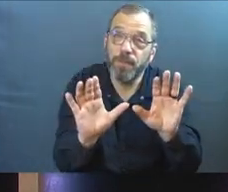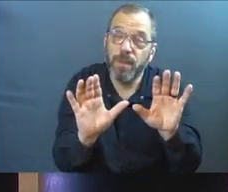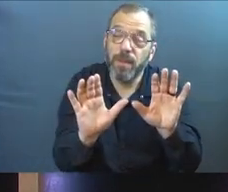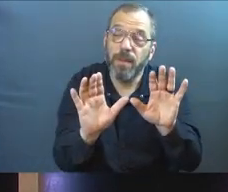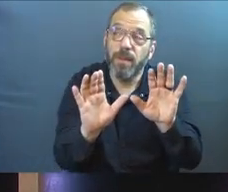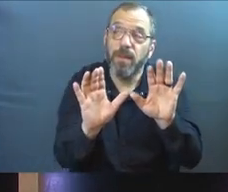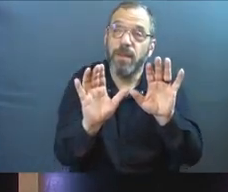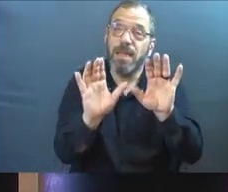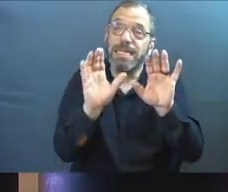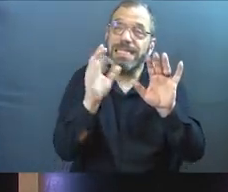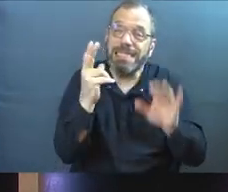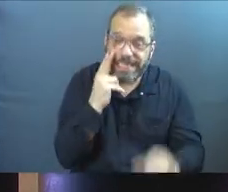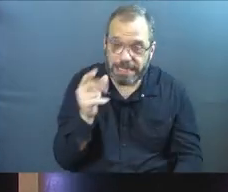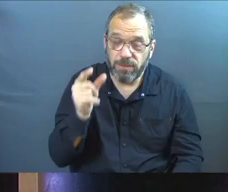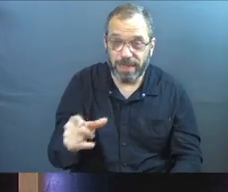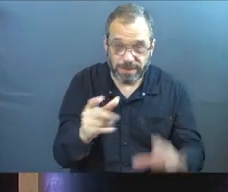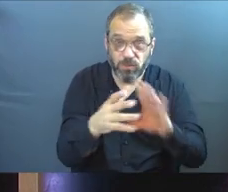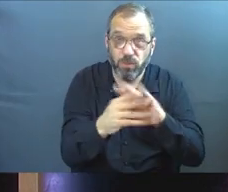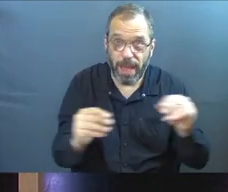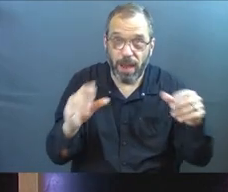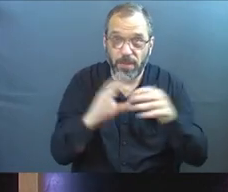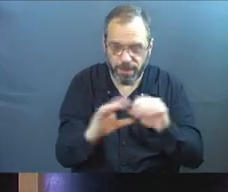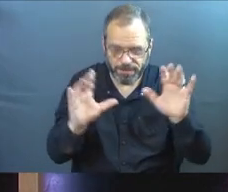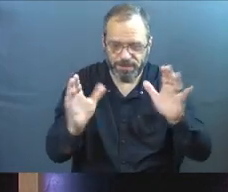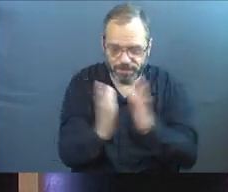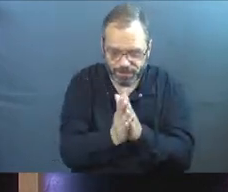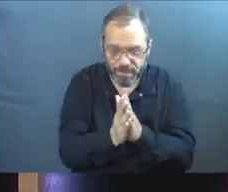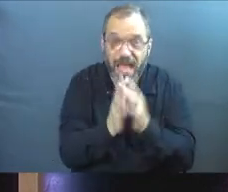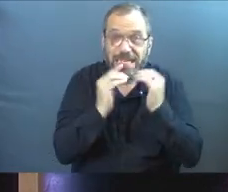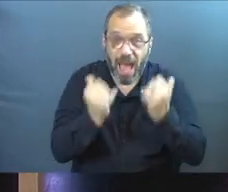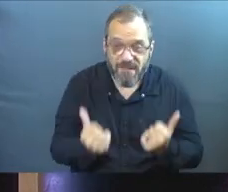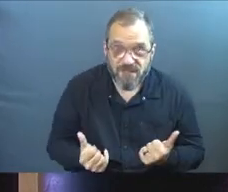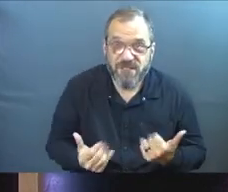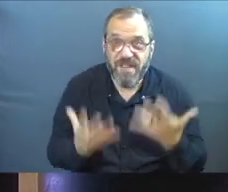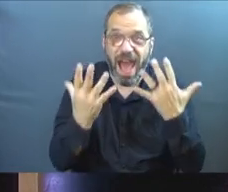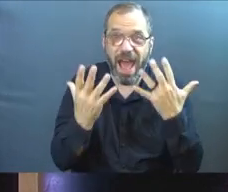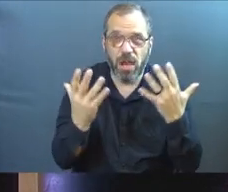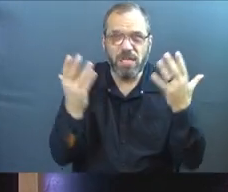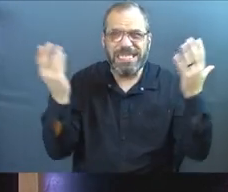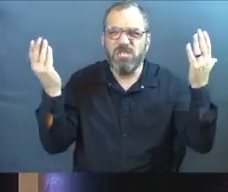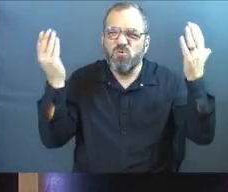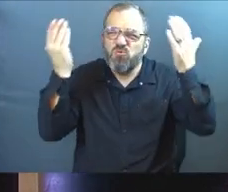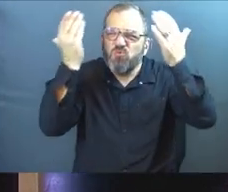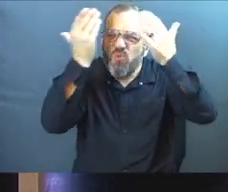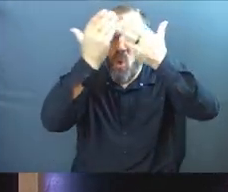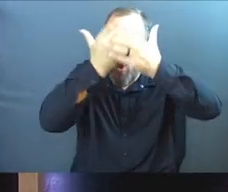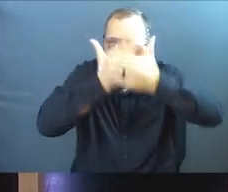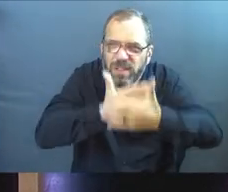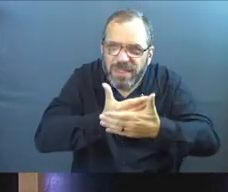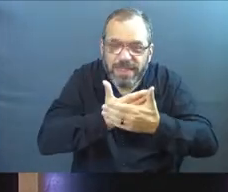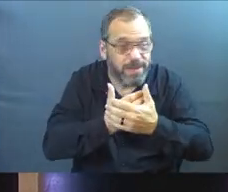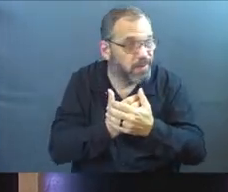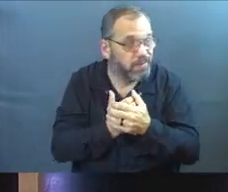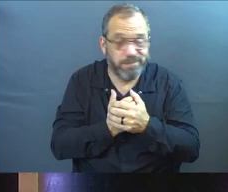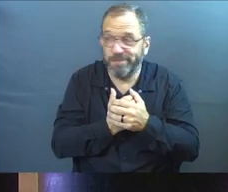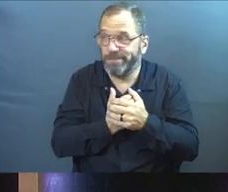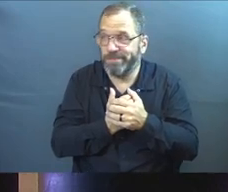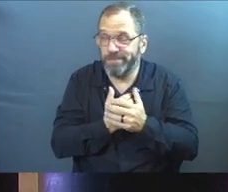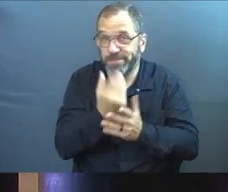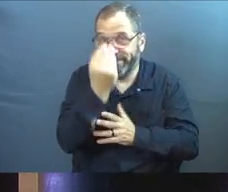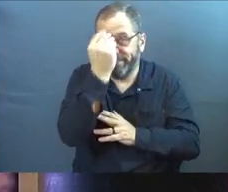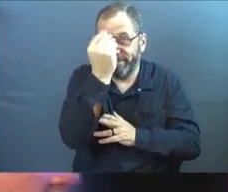going to see what this thing actually is. When it comes to fire, when it comes to darkness, I'll just let you know,